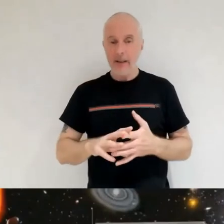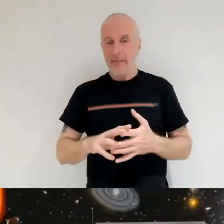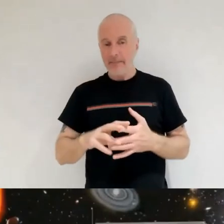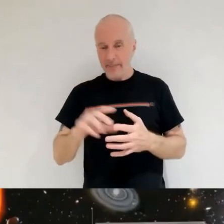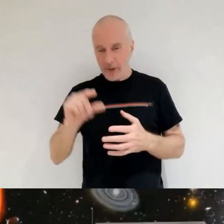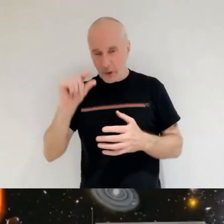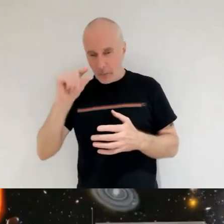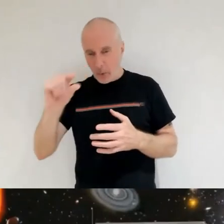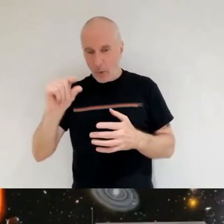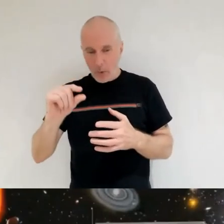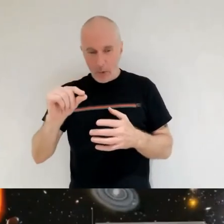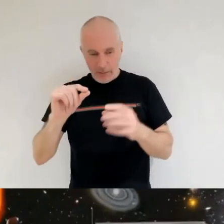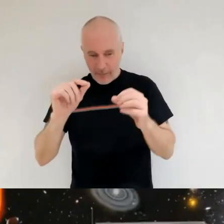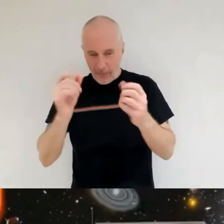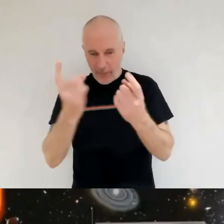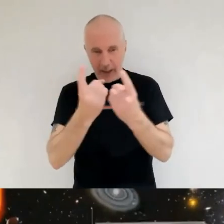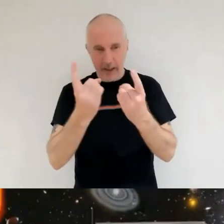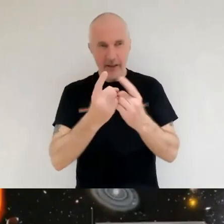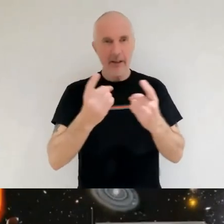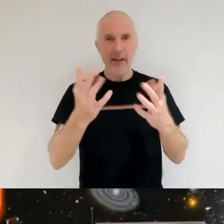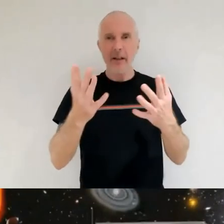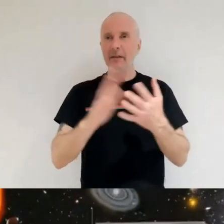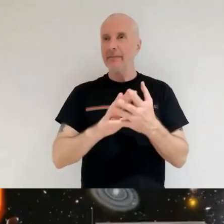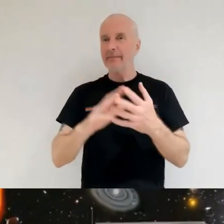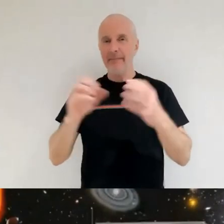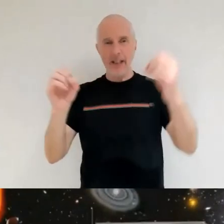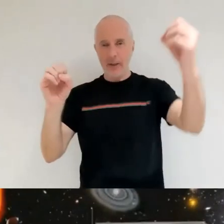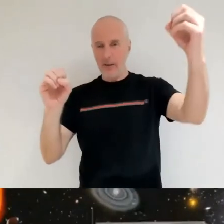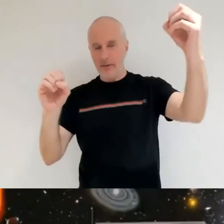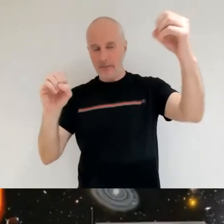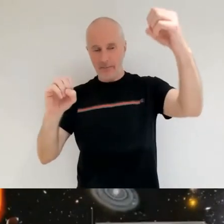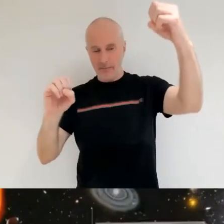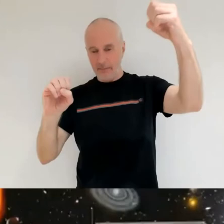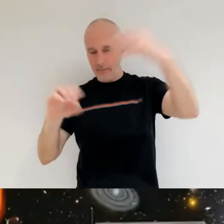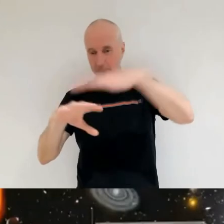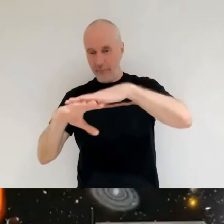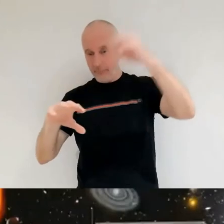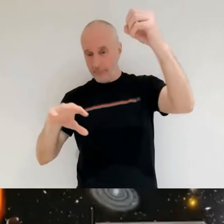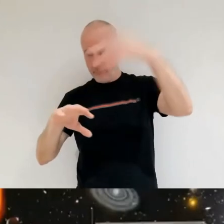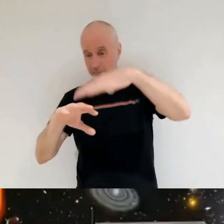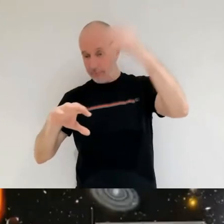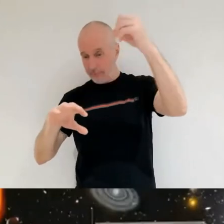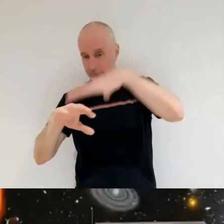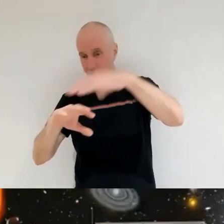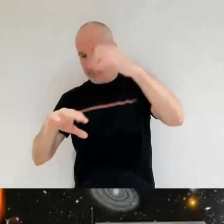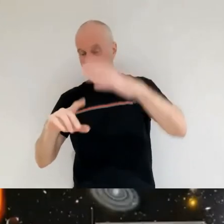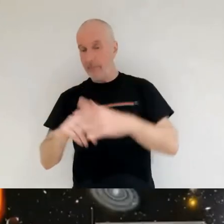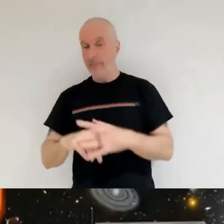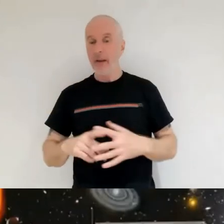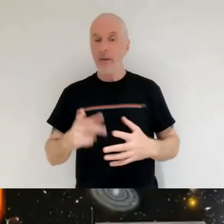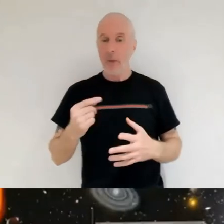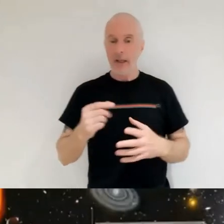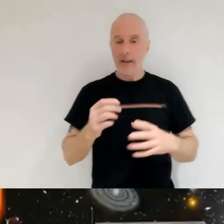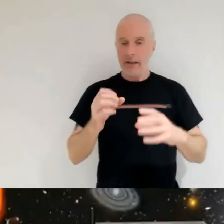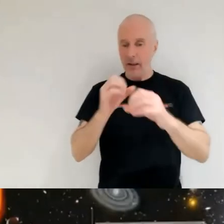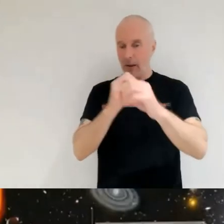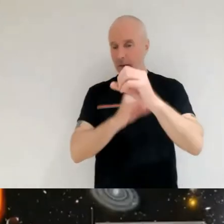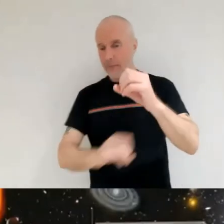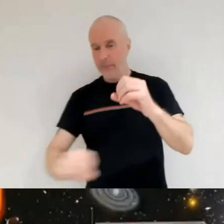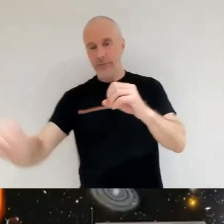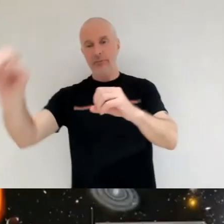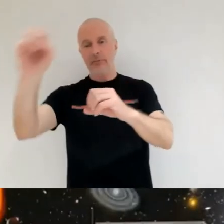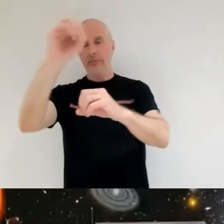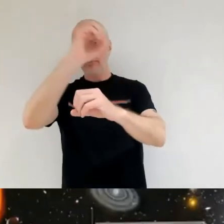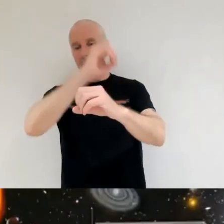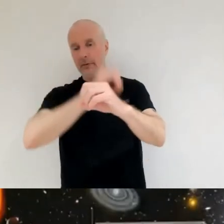fragments and bits about the size of a grain now the problem is when you're dealing with orbital velocities even something as